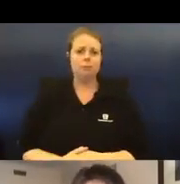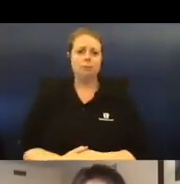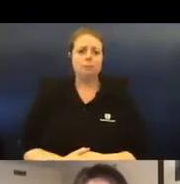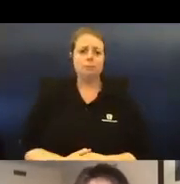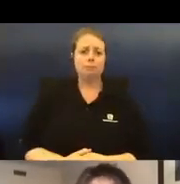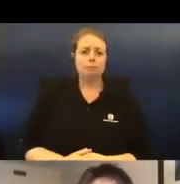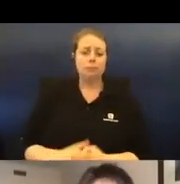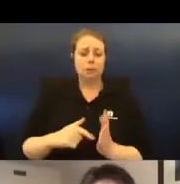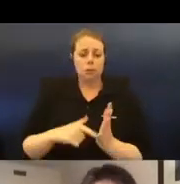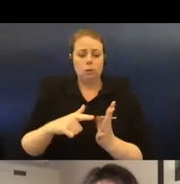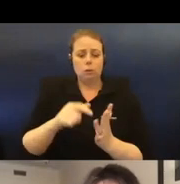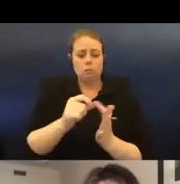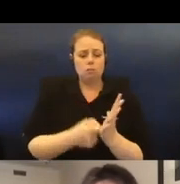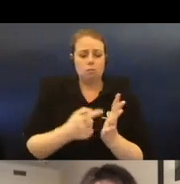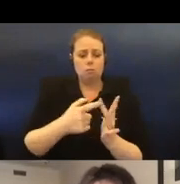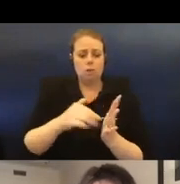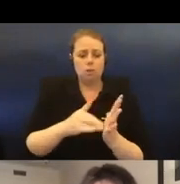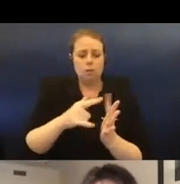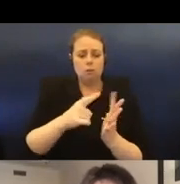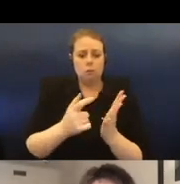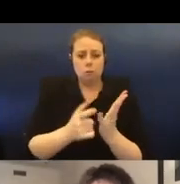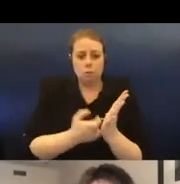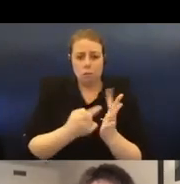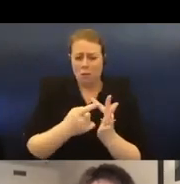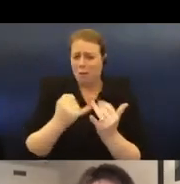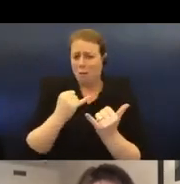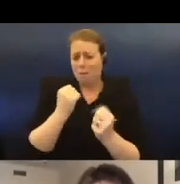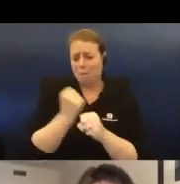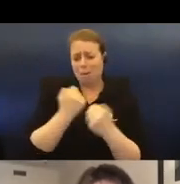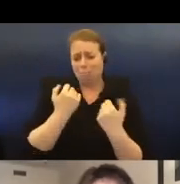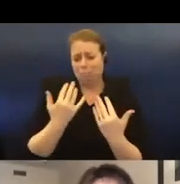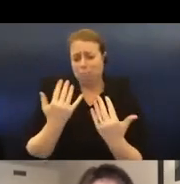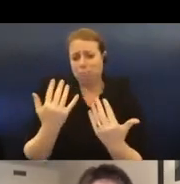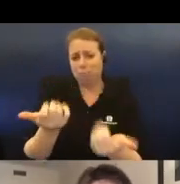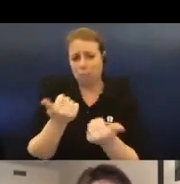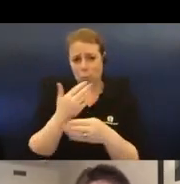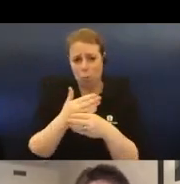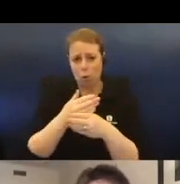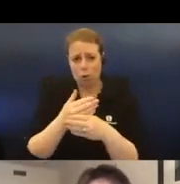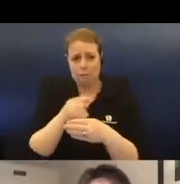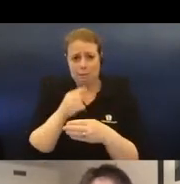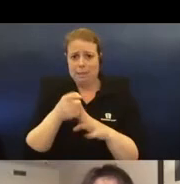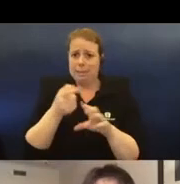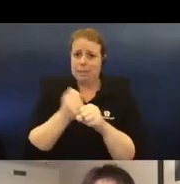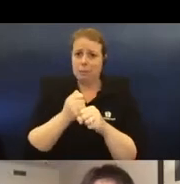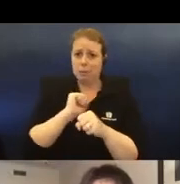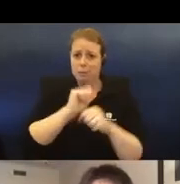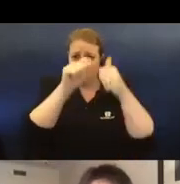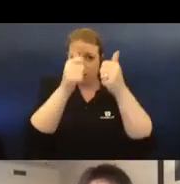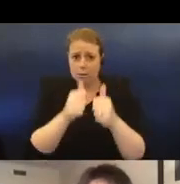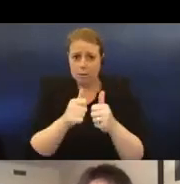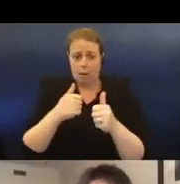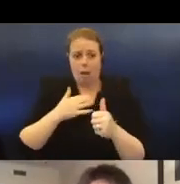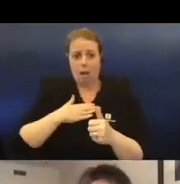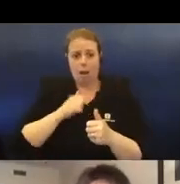Tokuridze was very prolific, and these are just a few other examples of his monuments. I quite like the dynamic monument called to peace